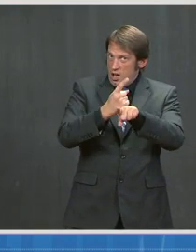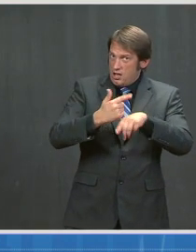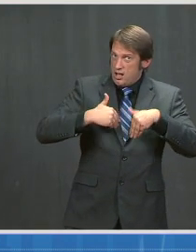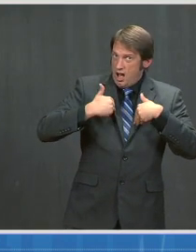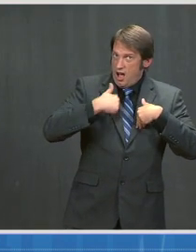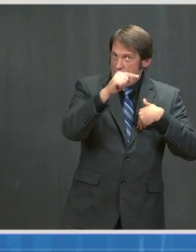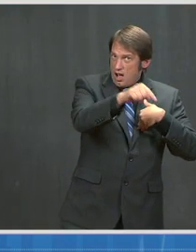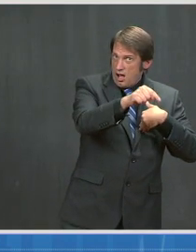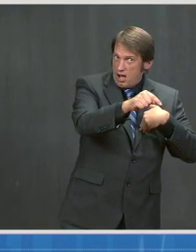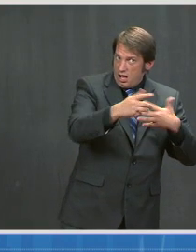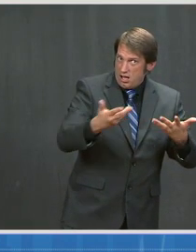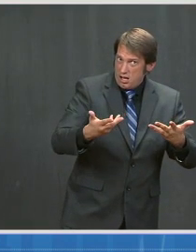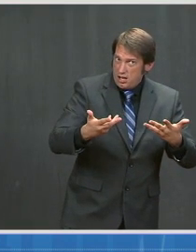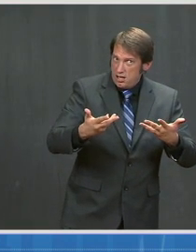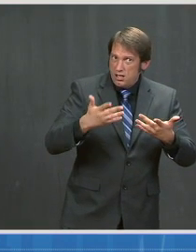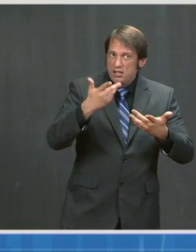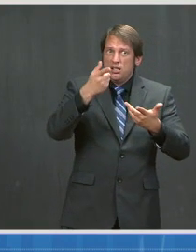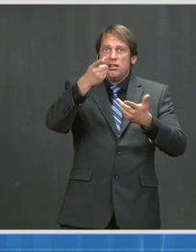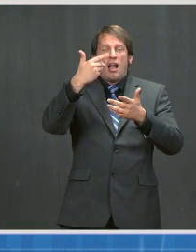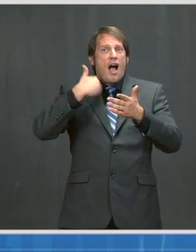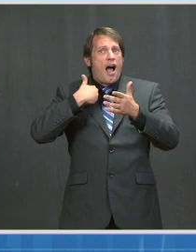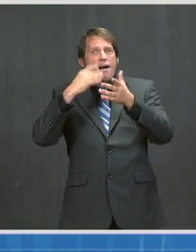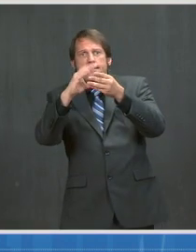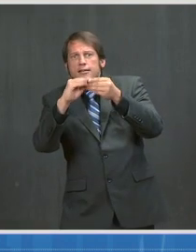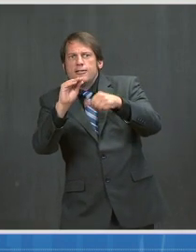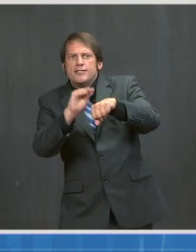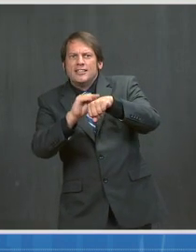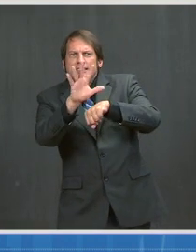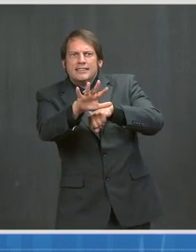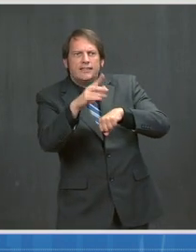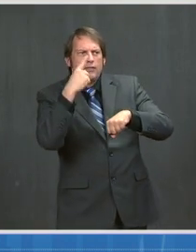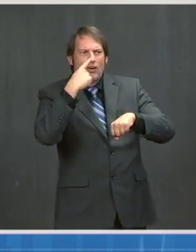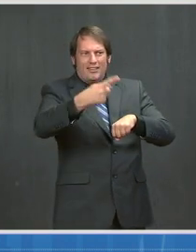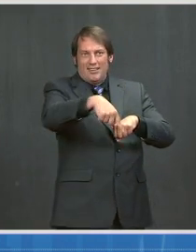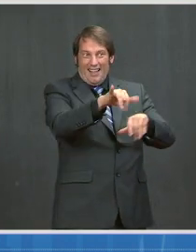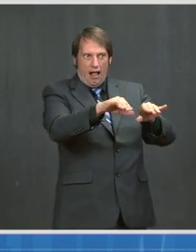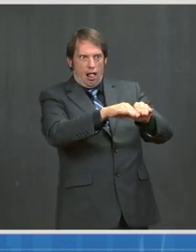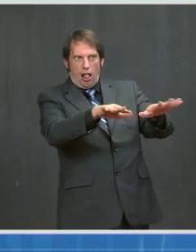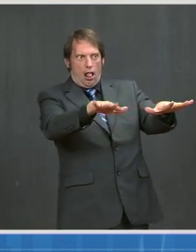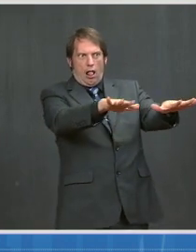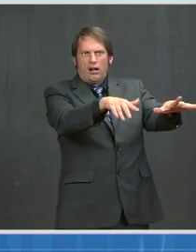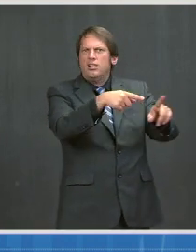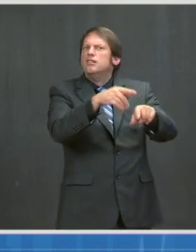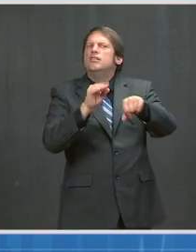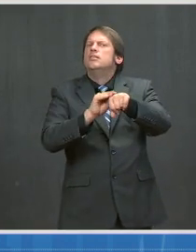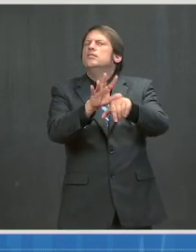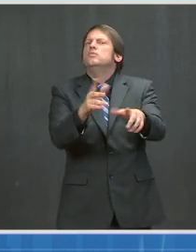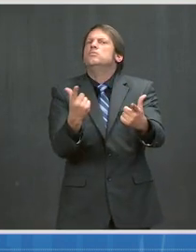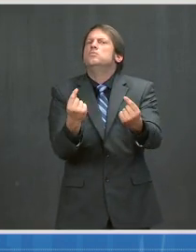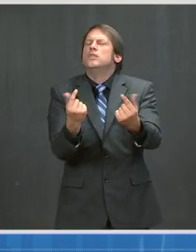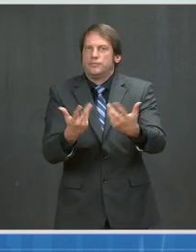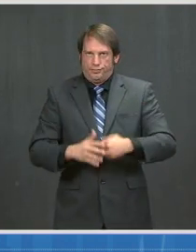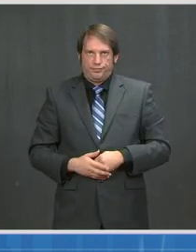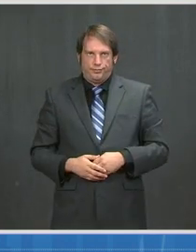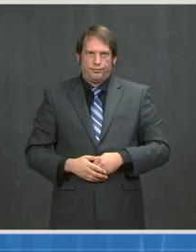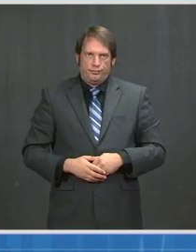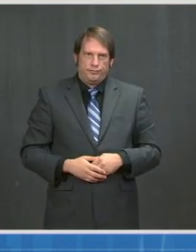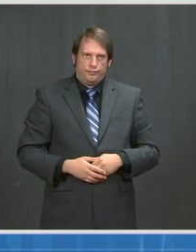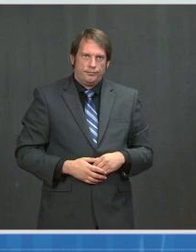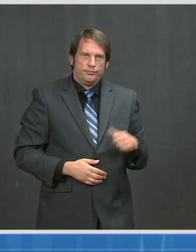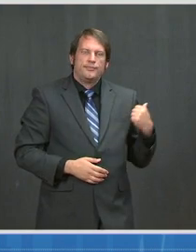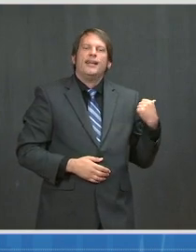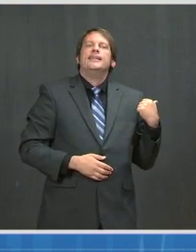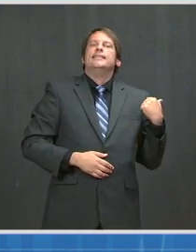trend? Thanks. Dr. think there are a lot of moving parts here, both regard to the demographic that has been